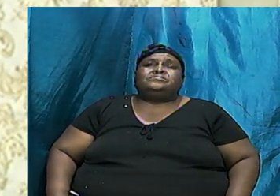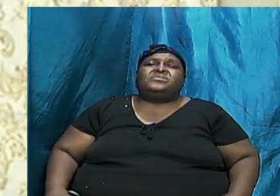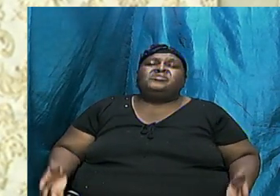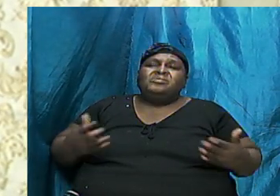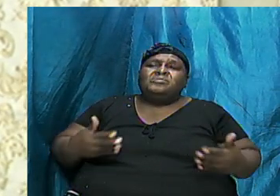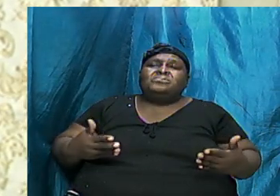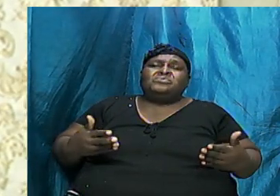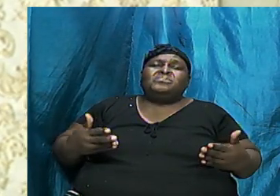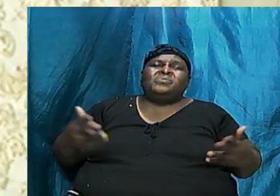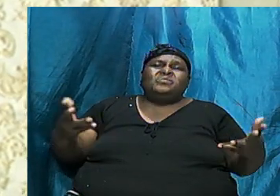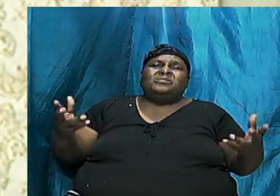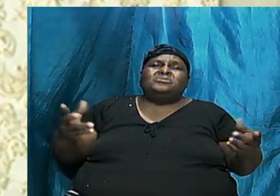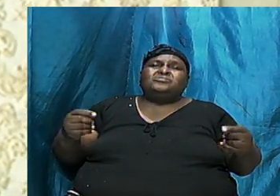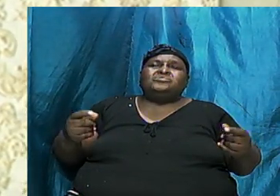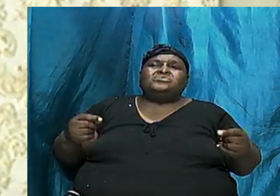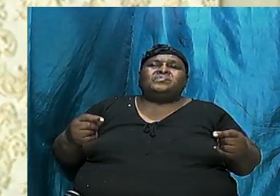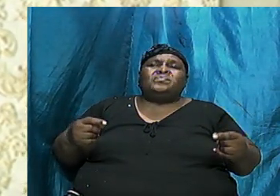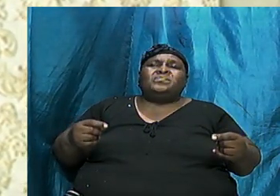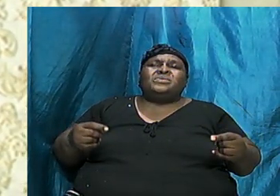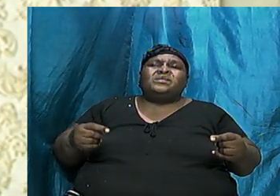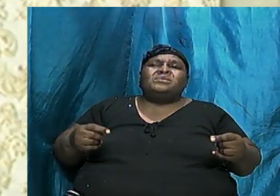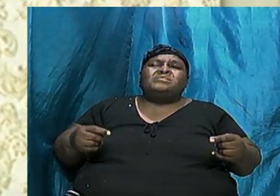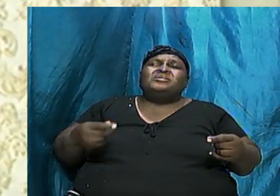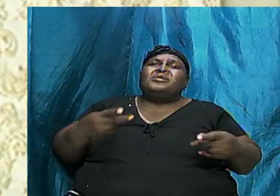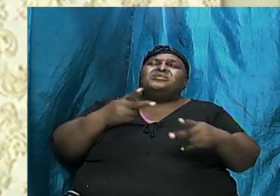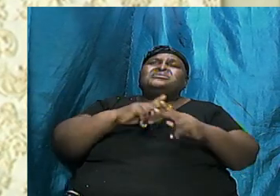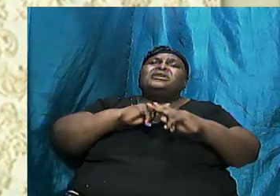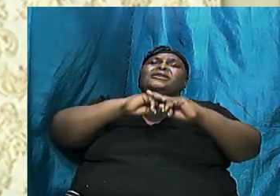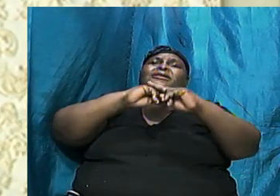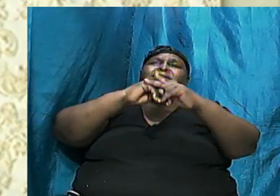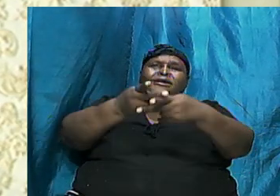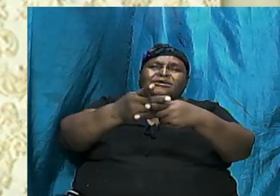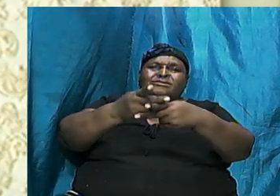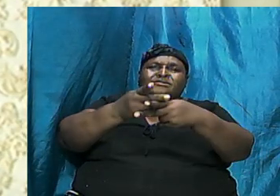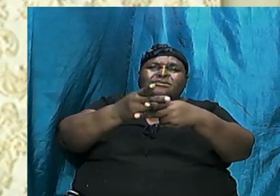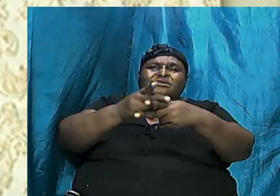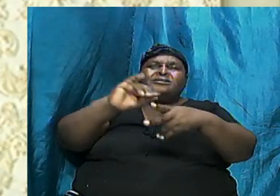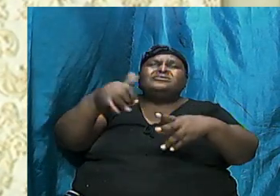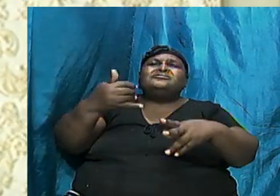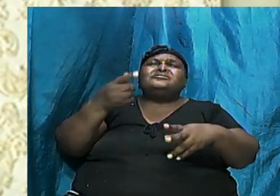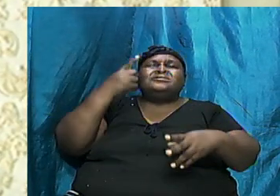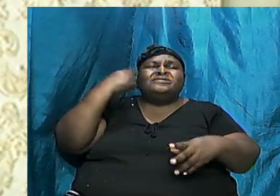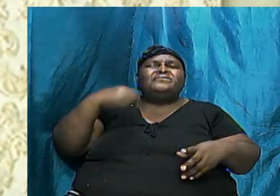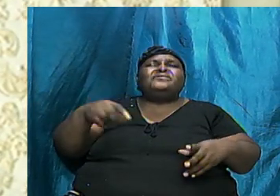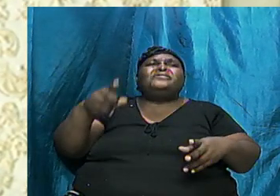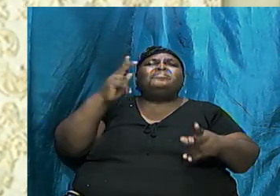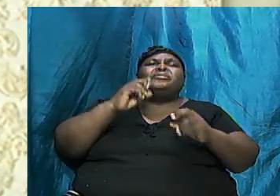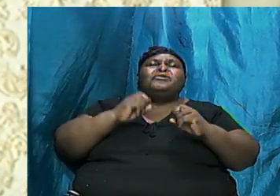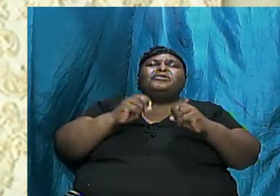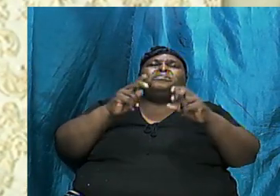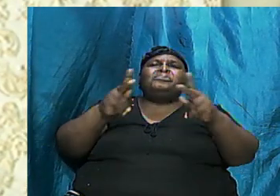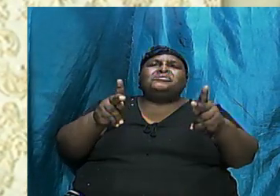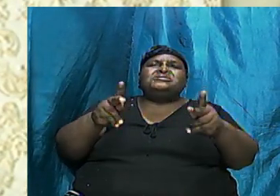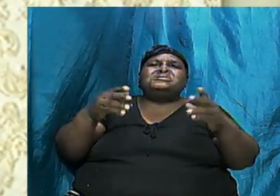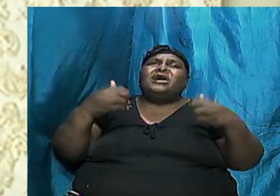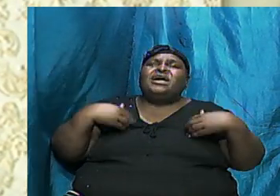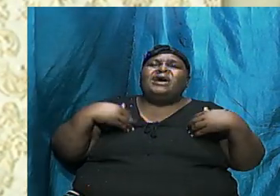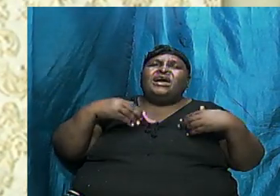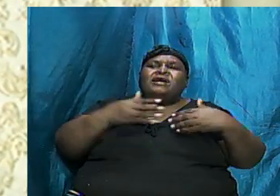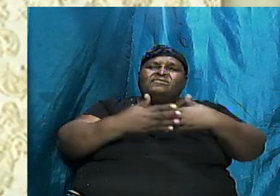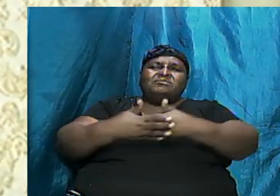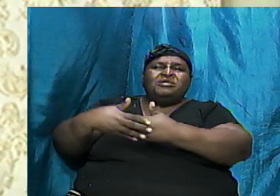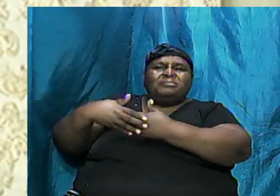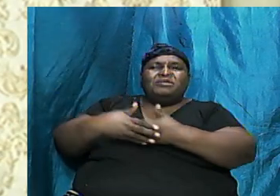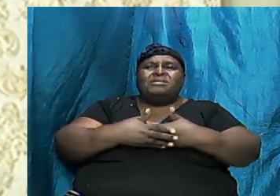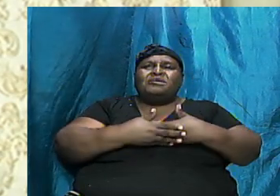you do I'm going to lend you Just for the purpose Of having A baby I'm to